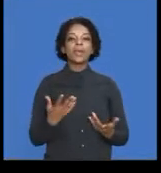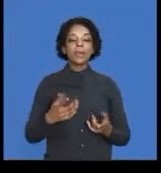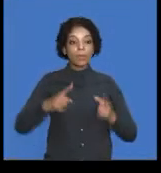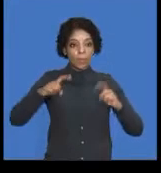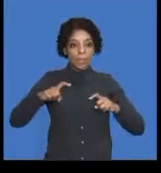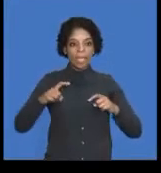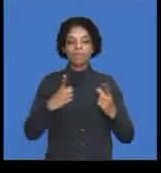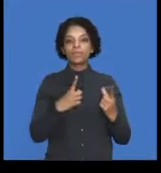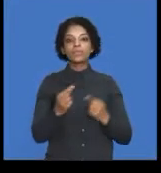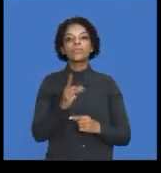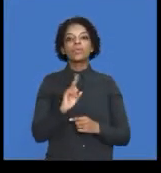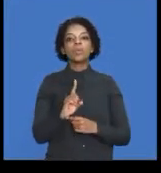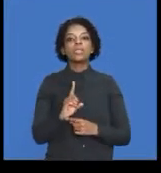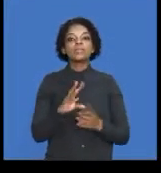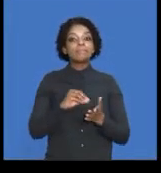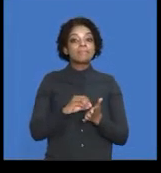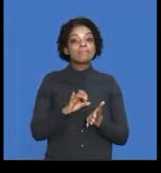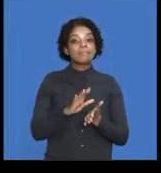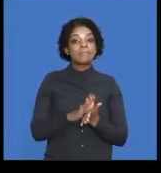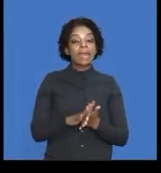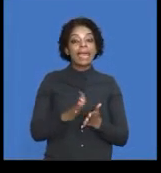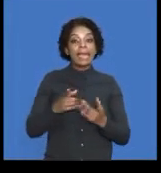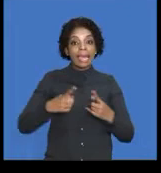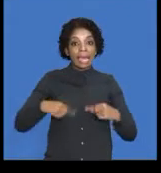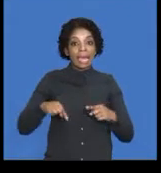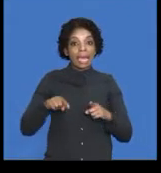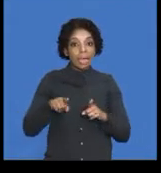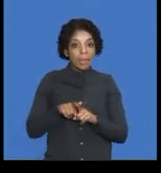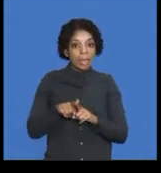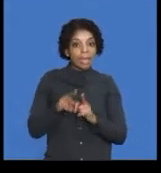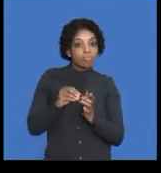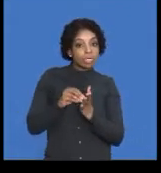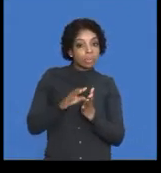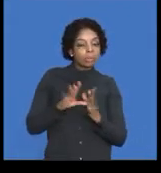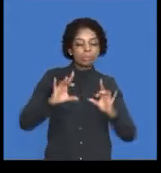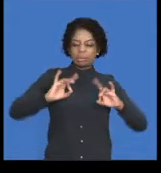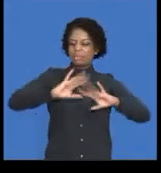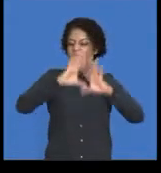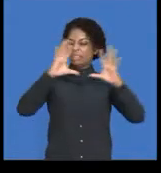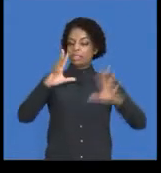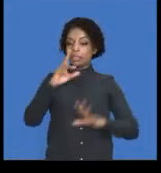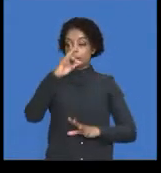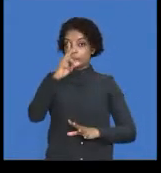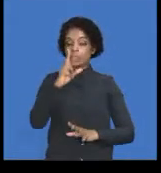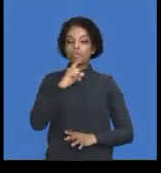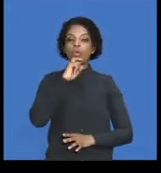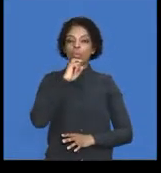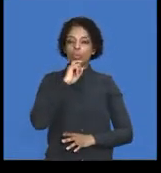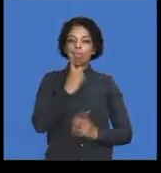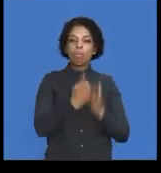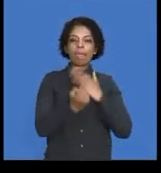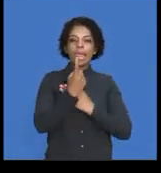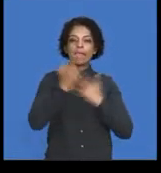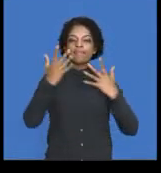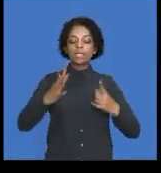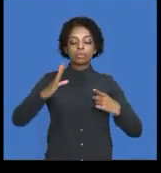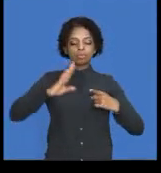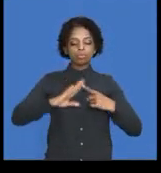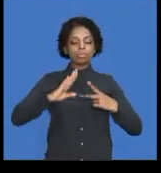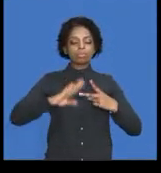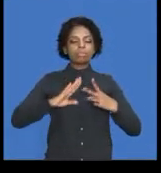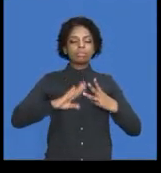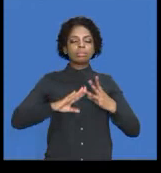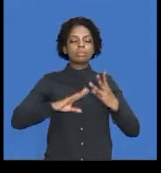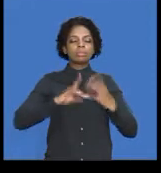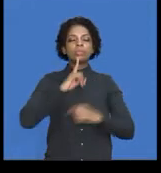have to update our records. And clearly you can see, what have we done? Goods were returned to our suppliers.